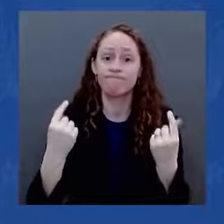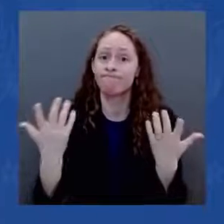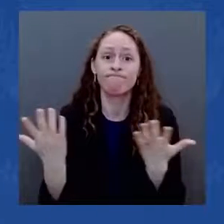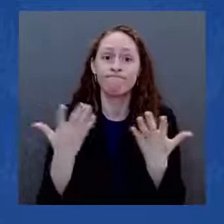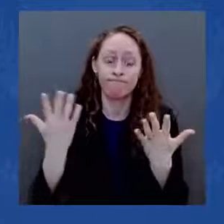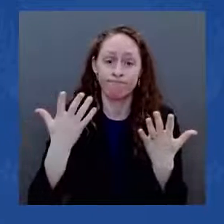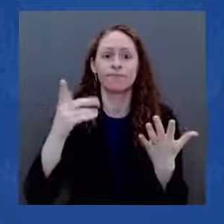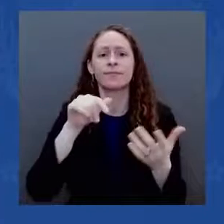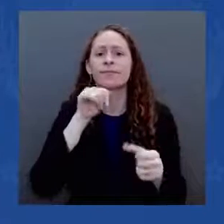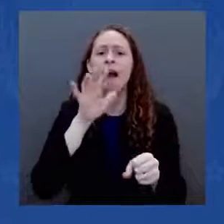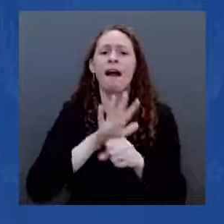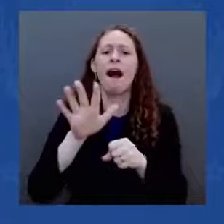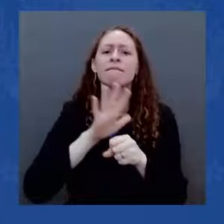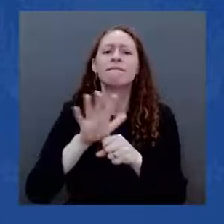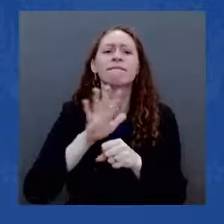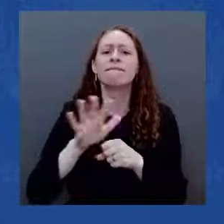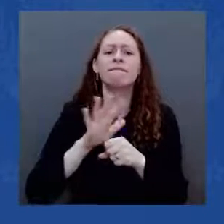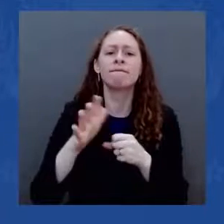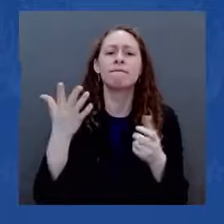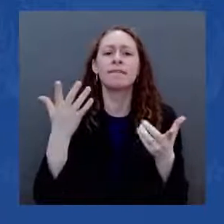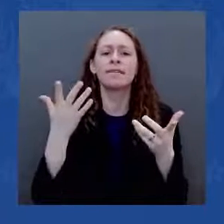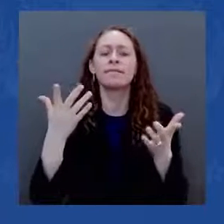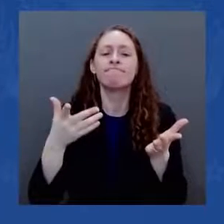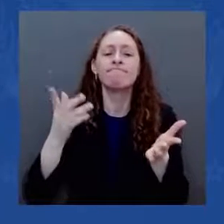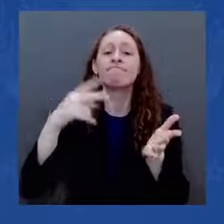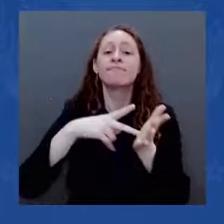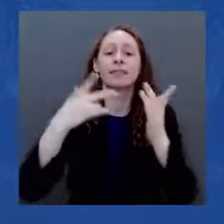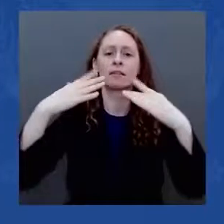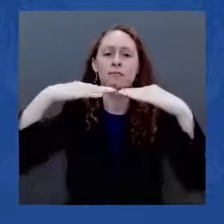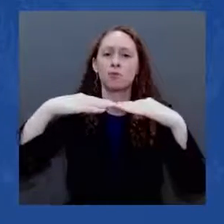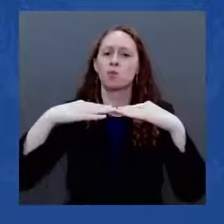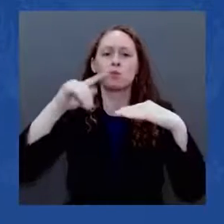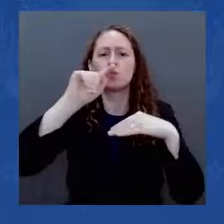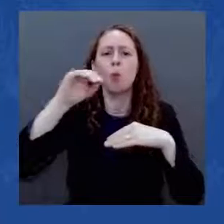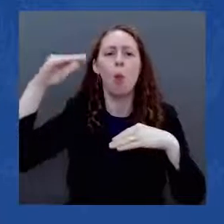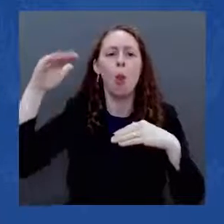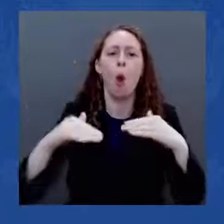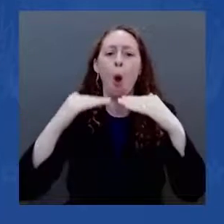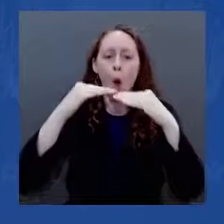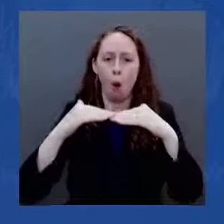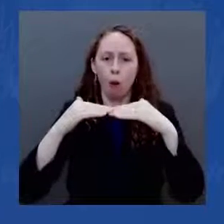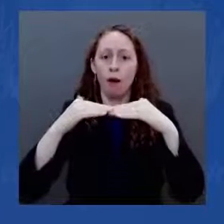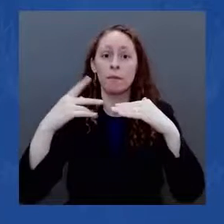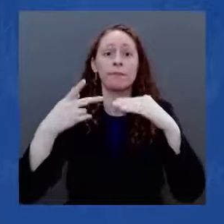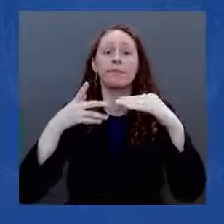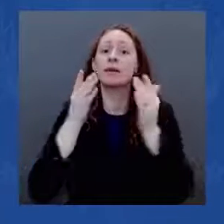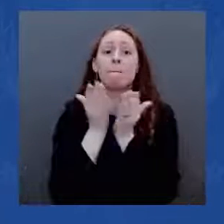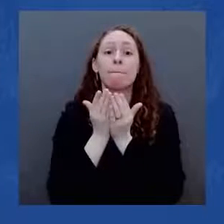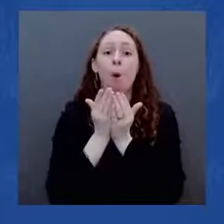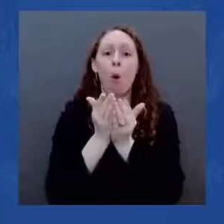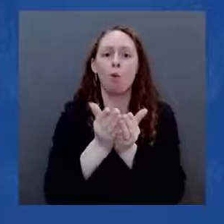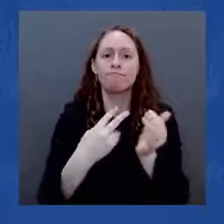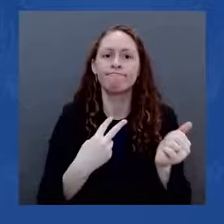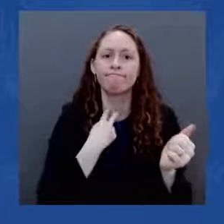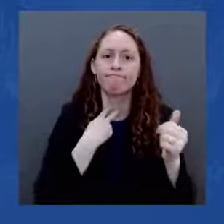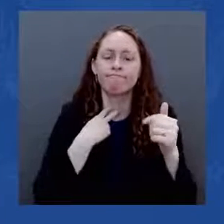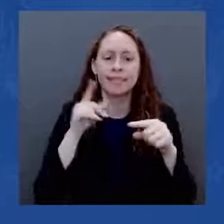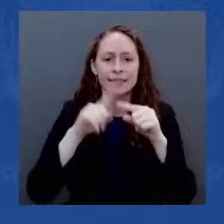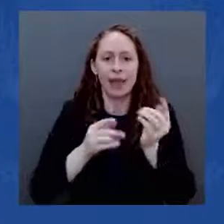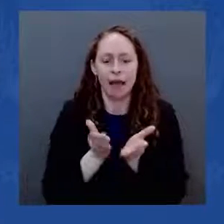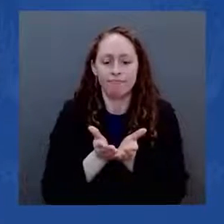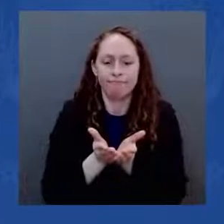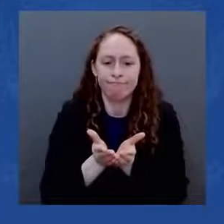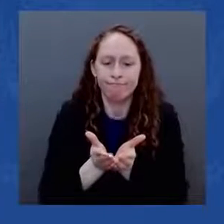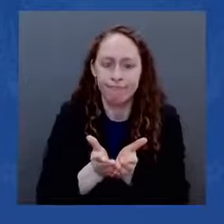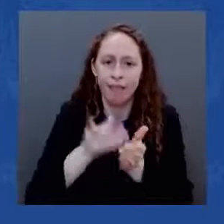rails need to be manually sledgehammered back into place. This slows commerce, increased cost. I went down to Louisiana